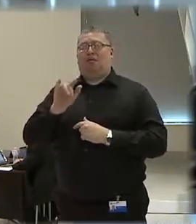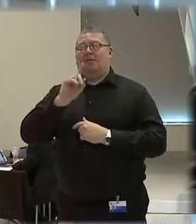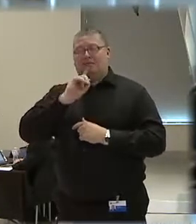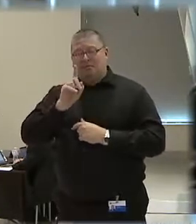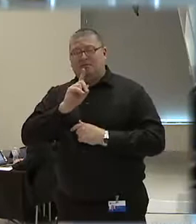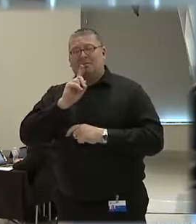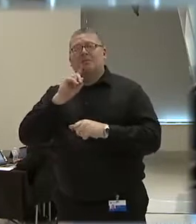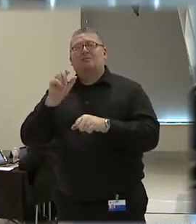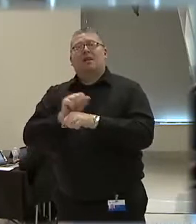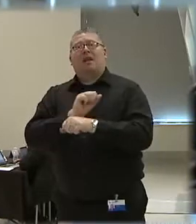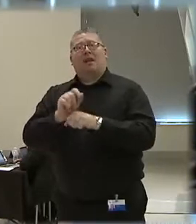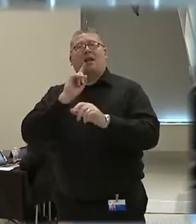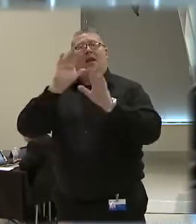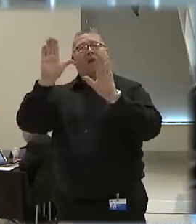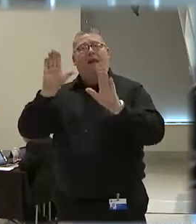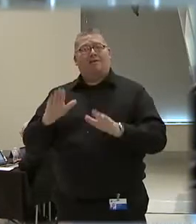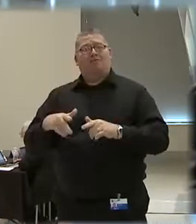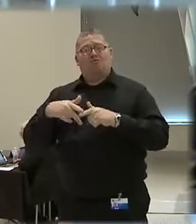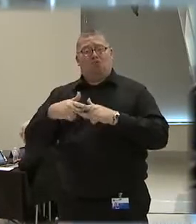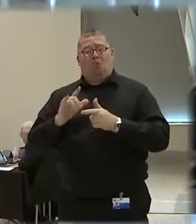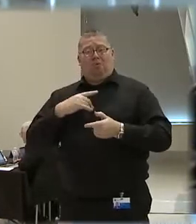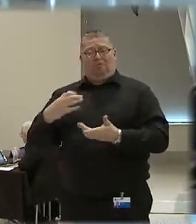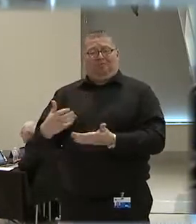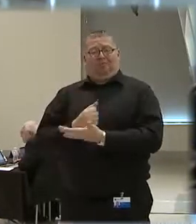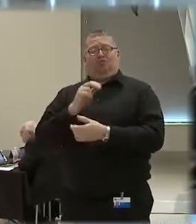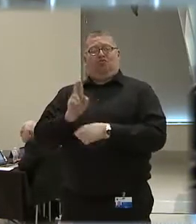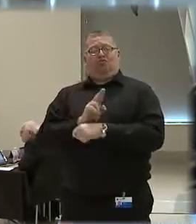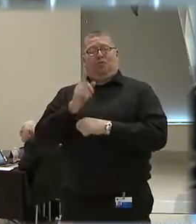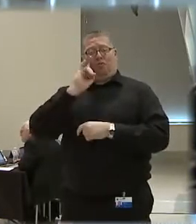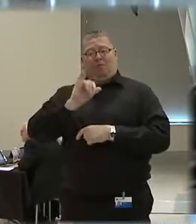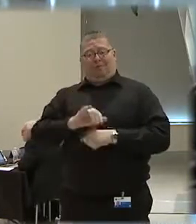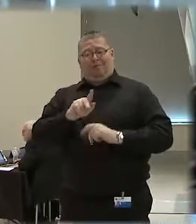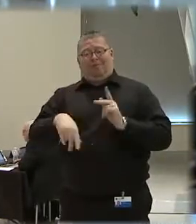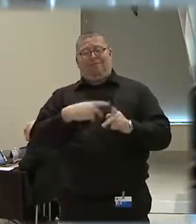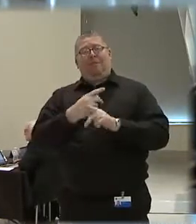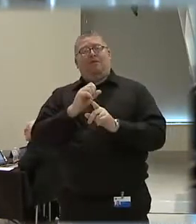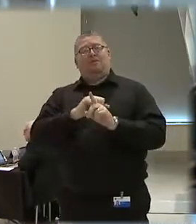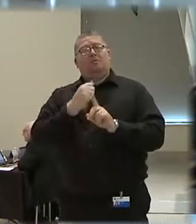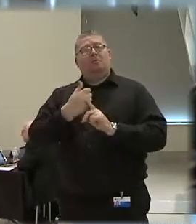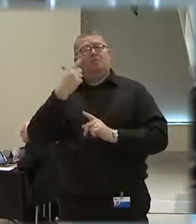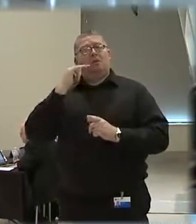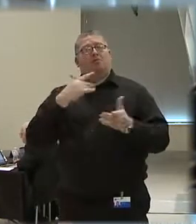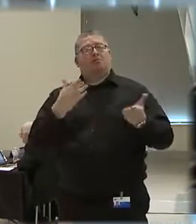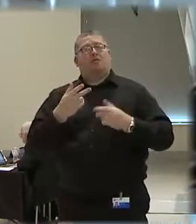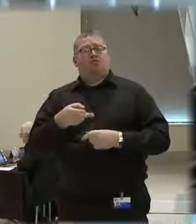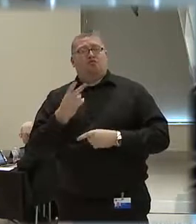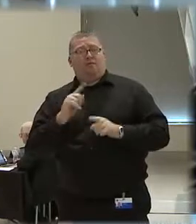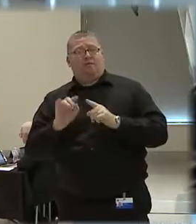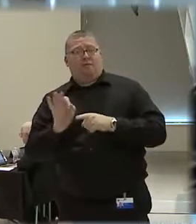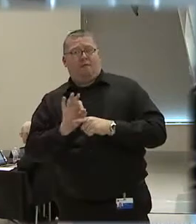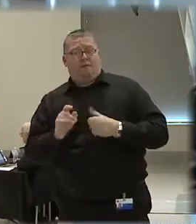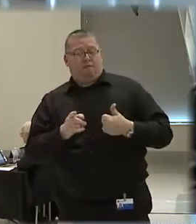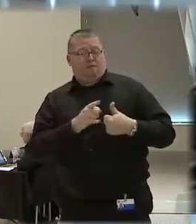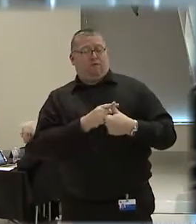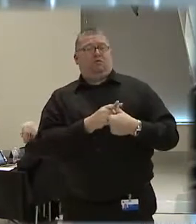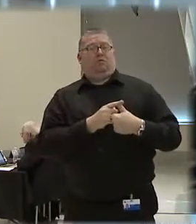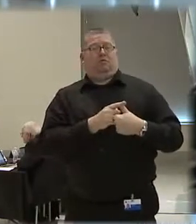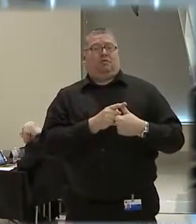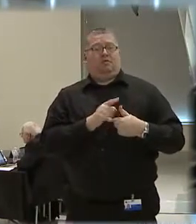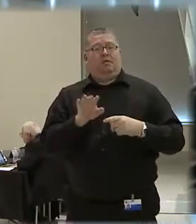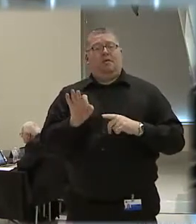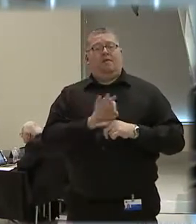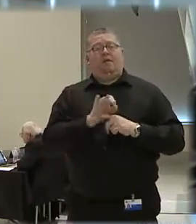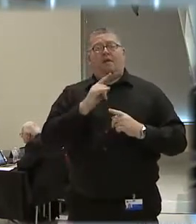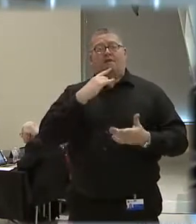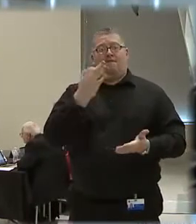excellent tool that should be used in these kind of scenarios, because it serves two functions. It serves the function of fact